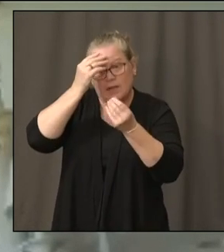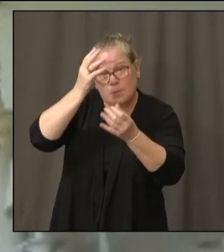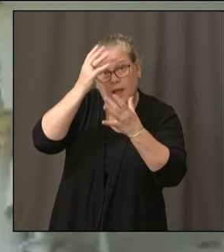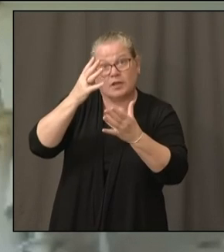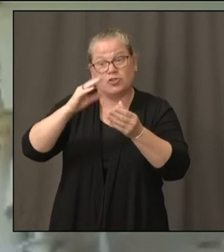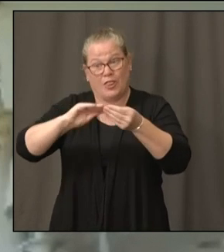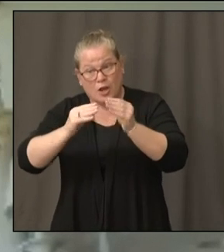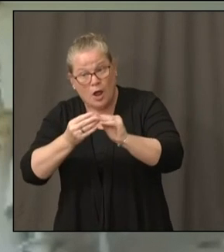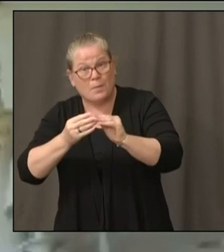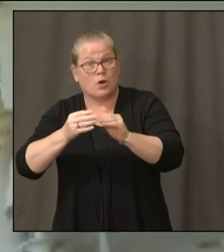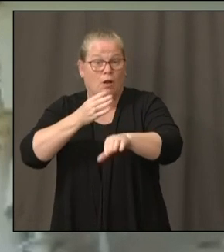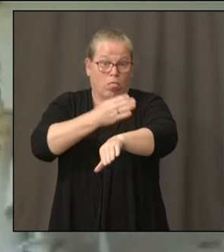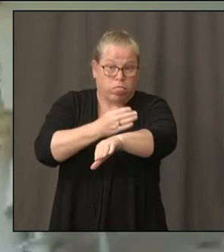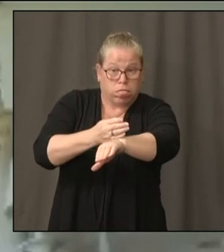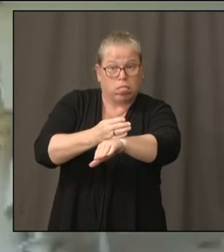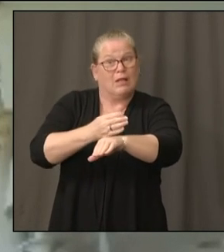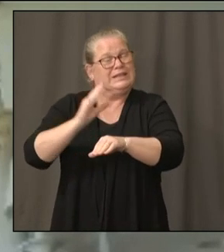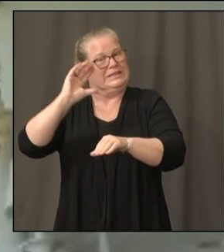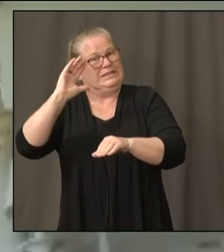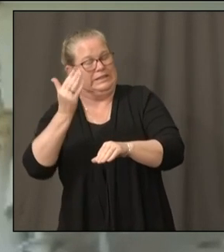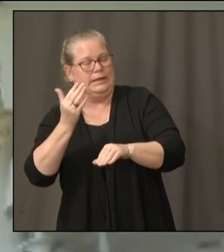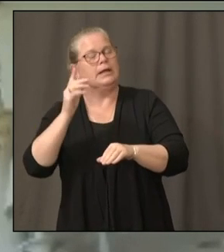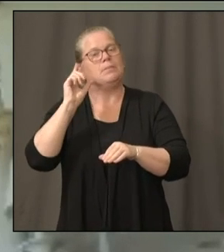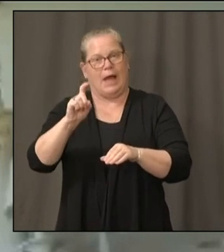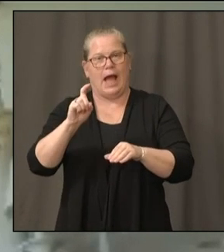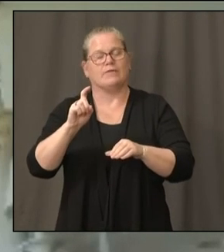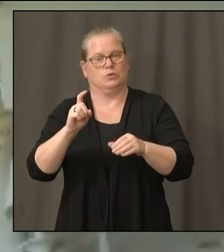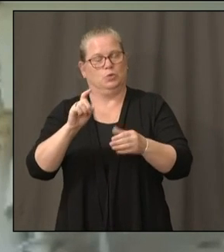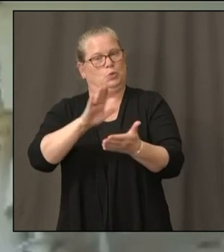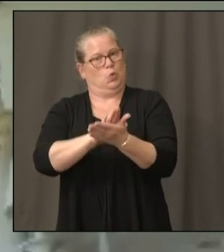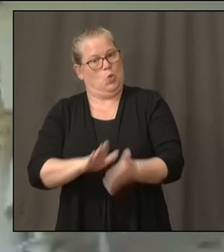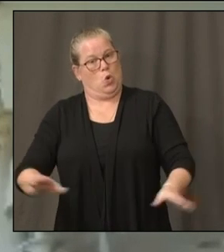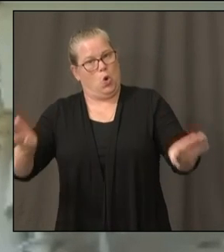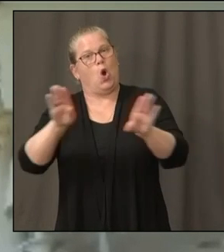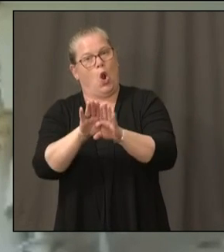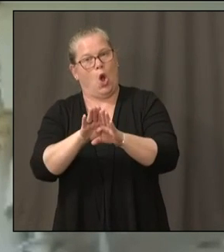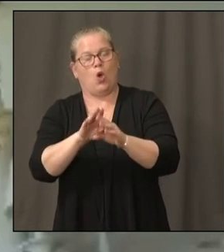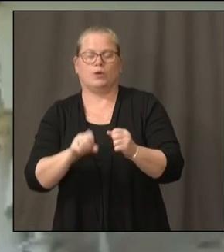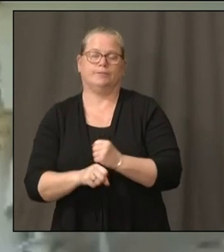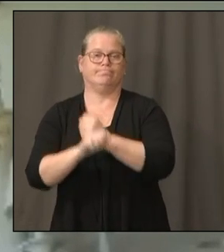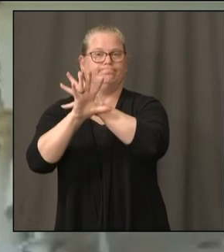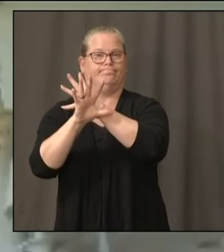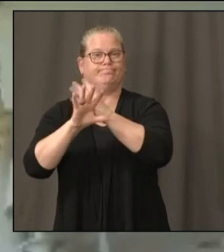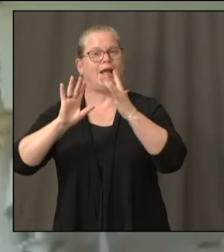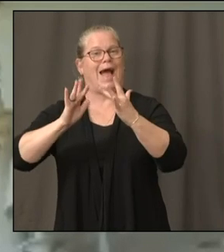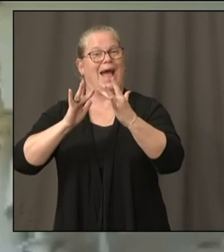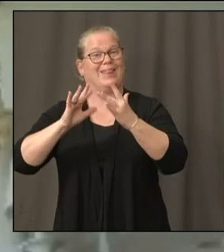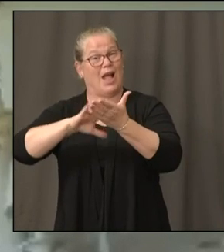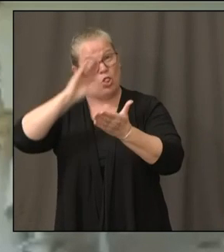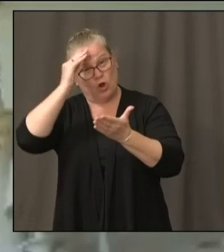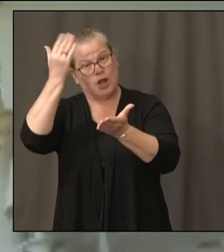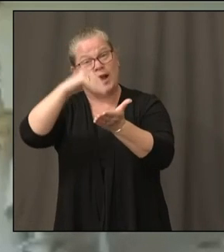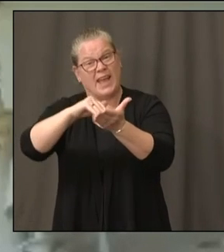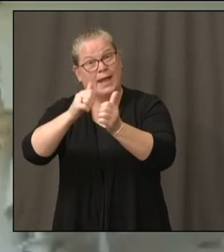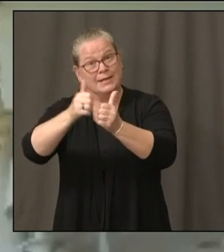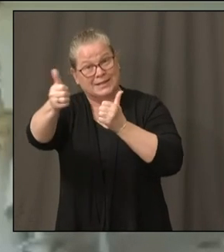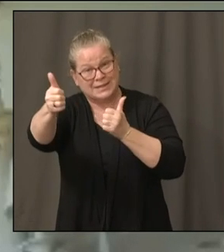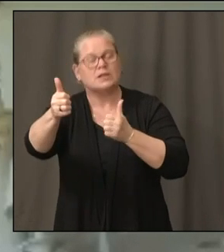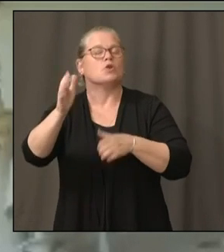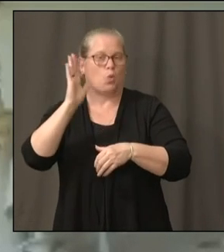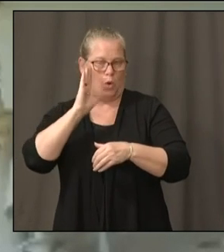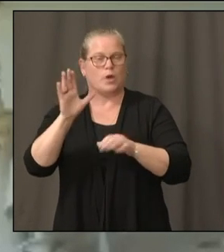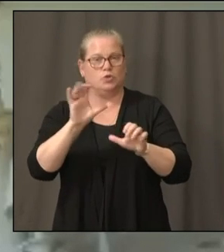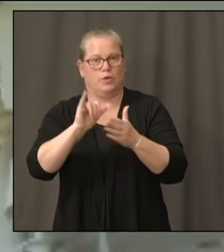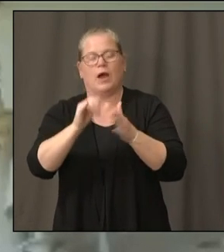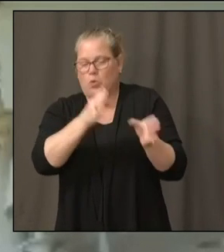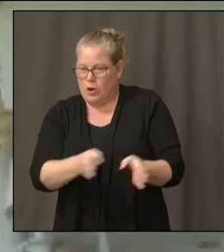for that in the best way possible. And we are preparing district by district for that. Every district